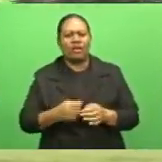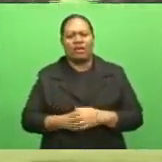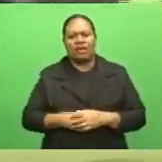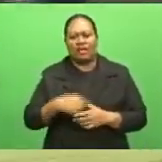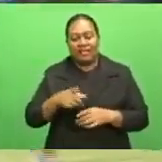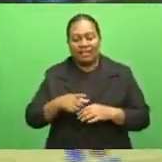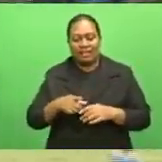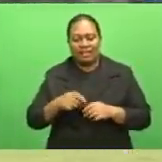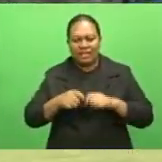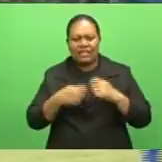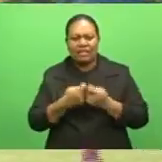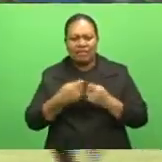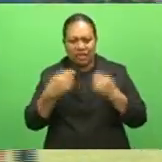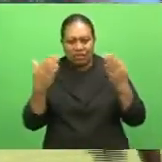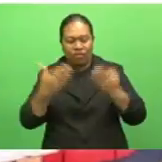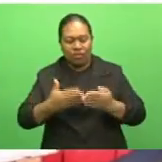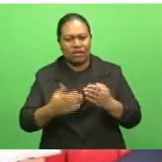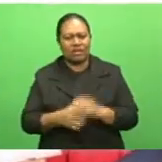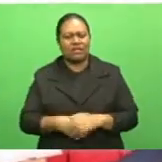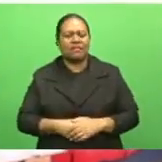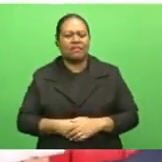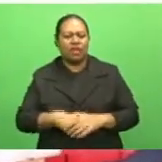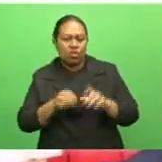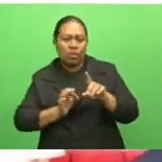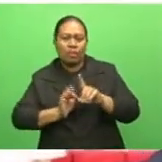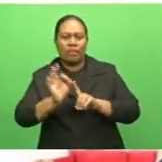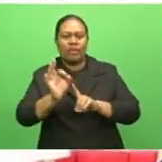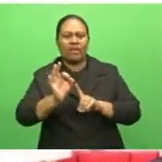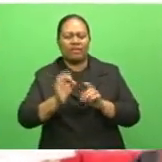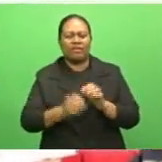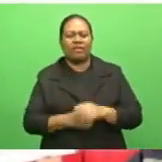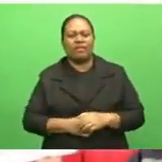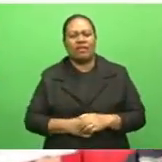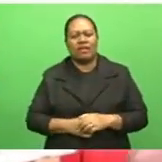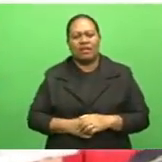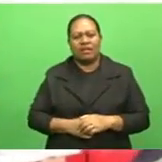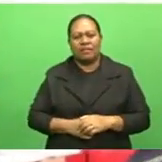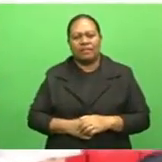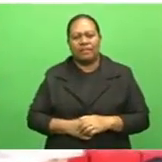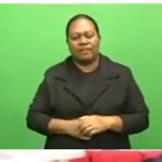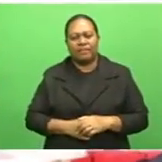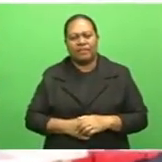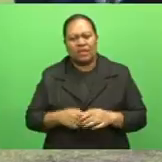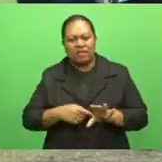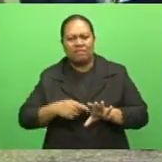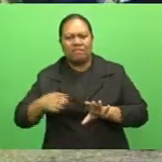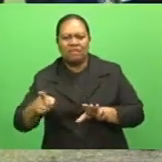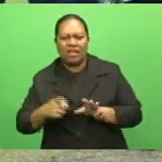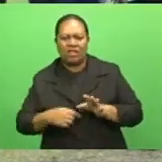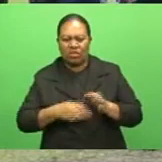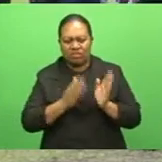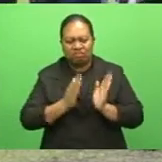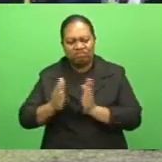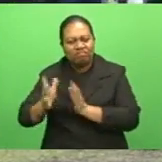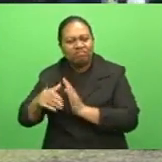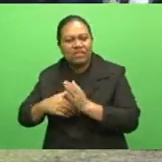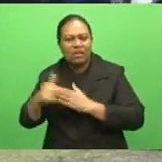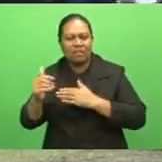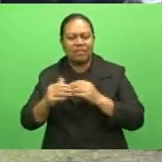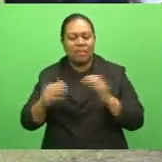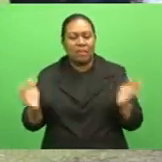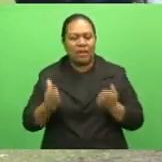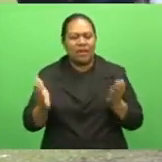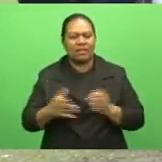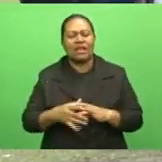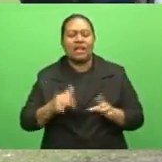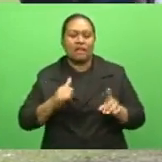Saturday. We need to improve on especially our exit and also our structured place. Naita Siri takes on Nemosi at